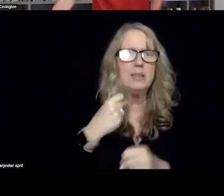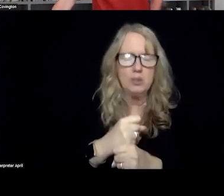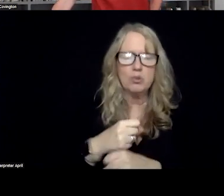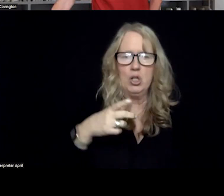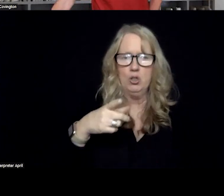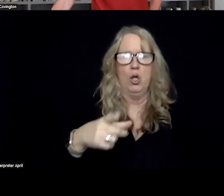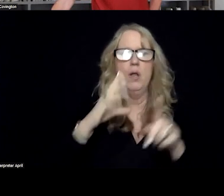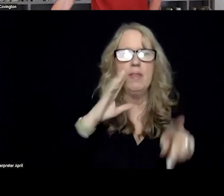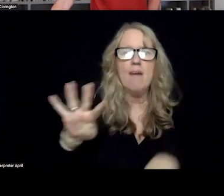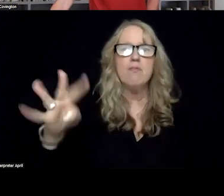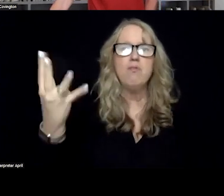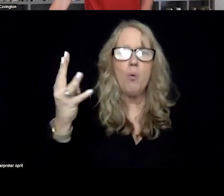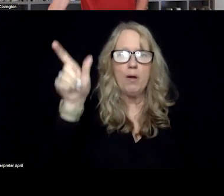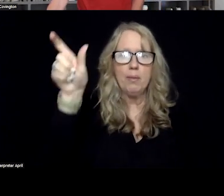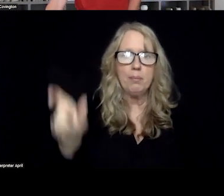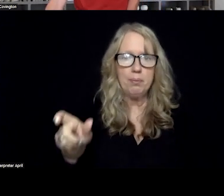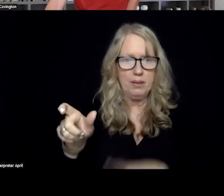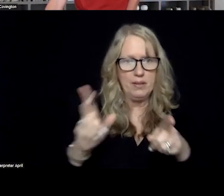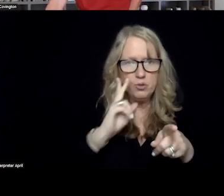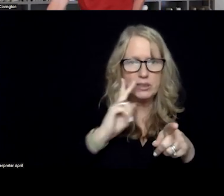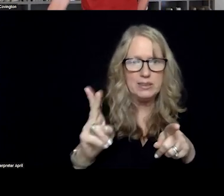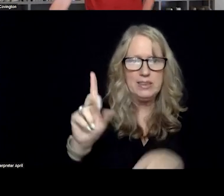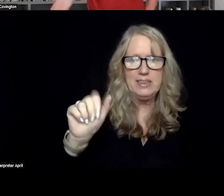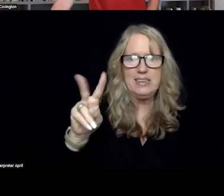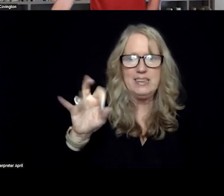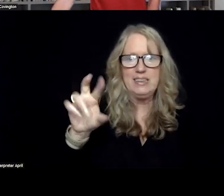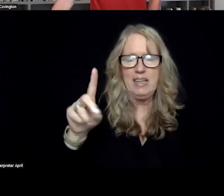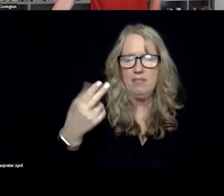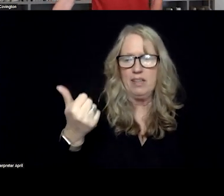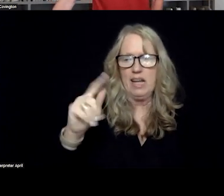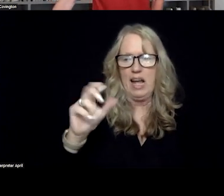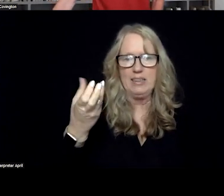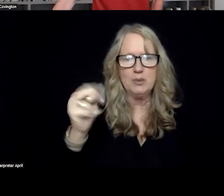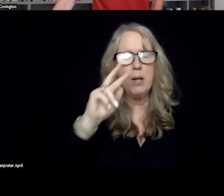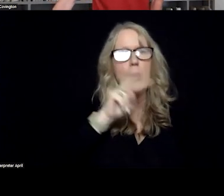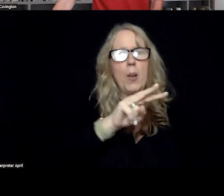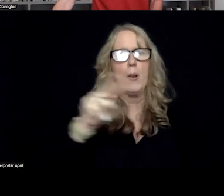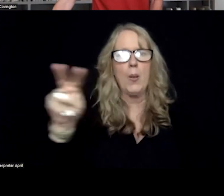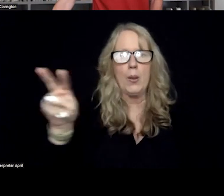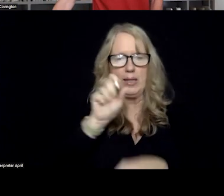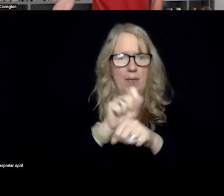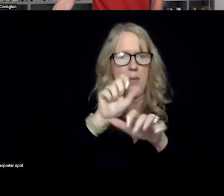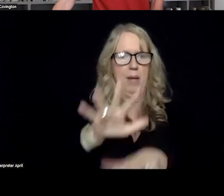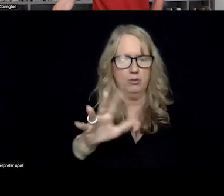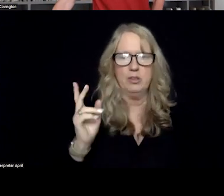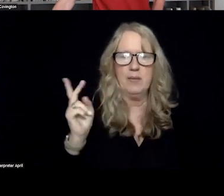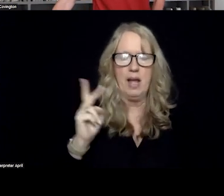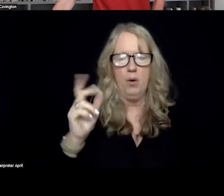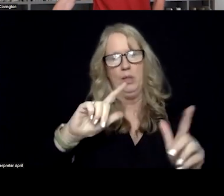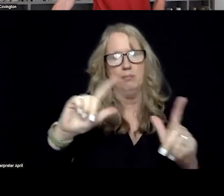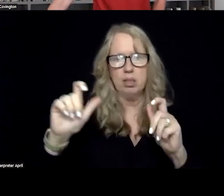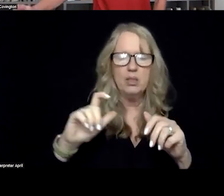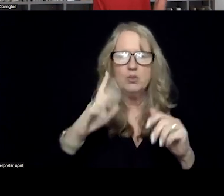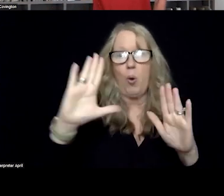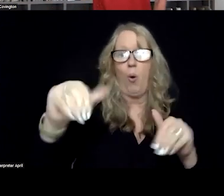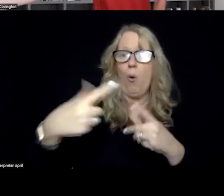fourth tower, which is there. That's David Huntsman looking out at the mountain, a picture that Tonja and I took. So we hope you'll